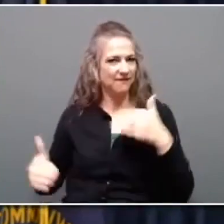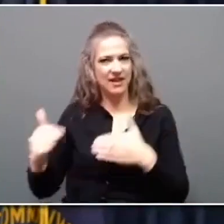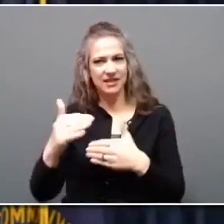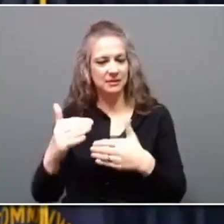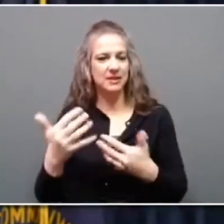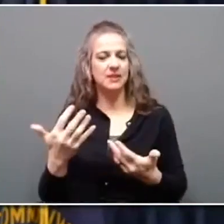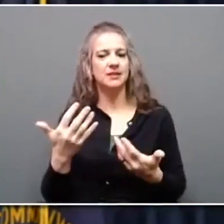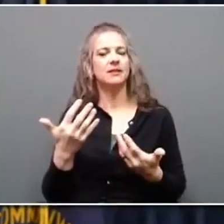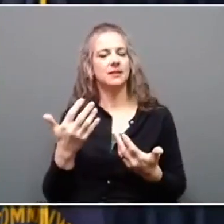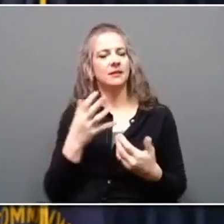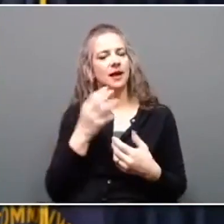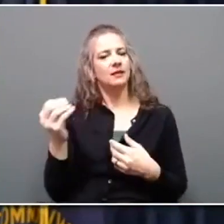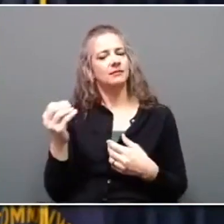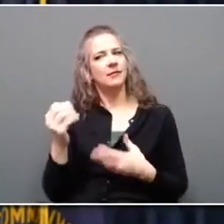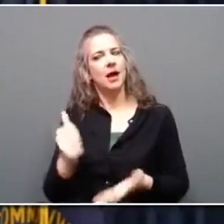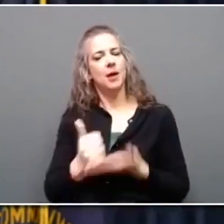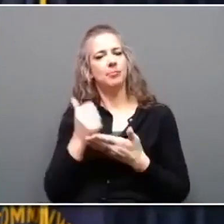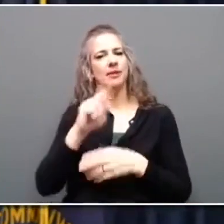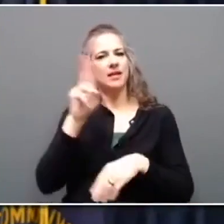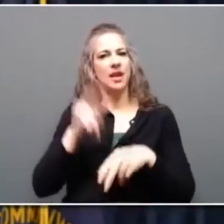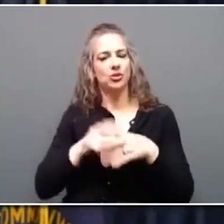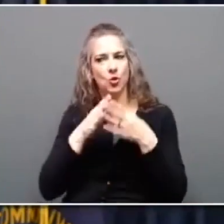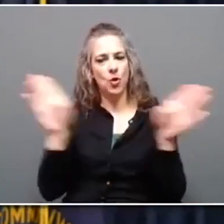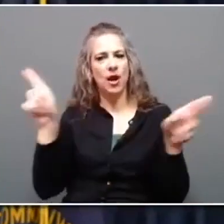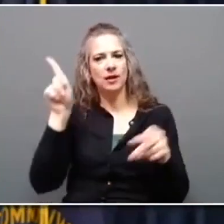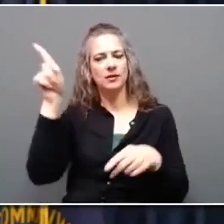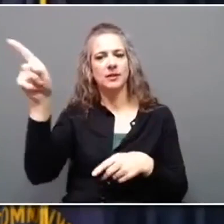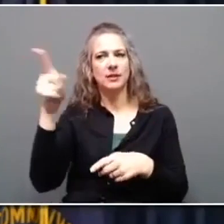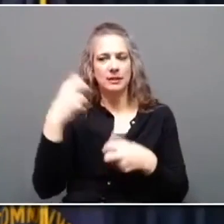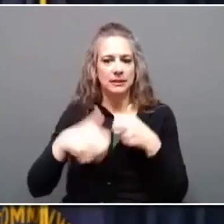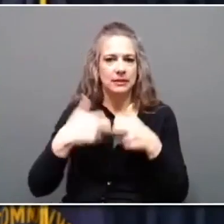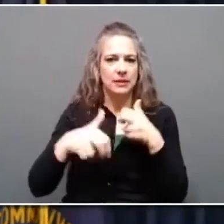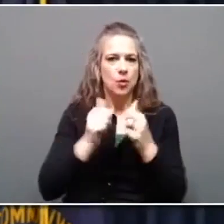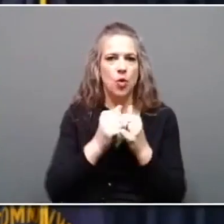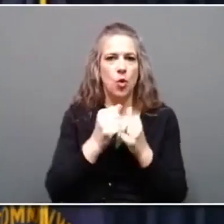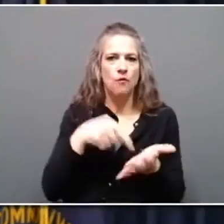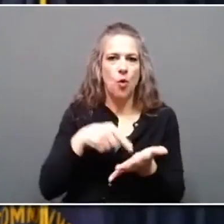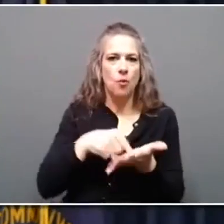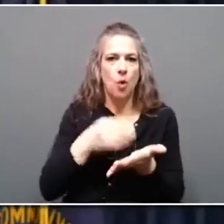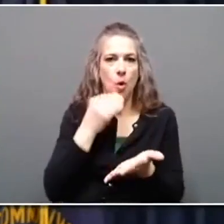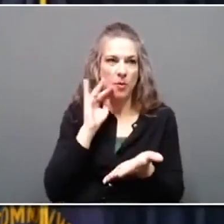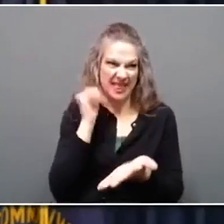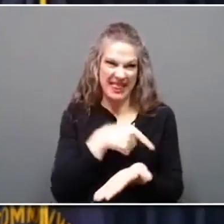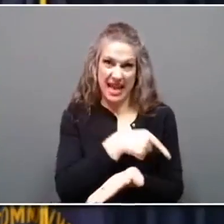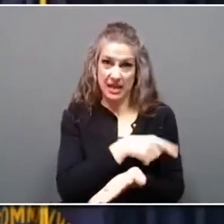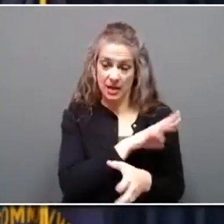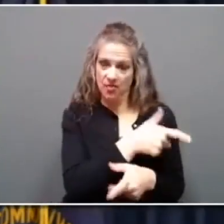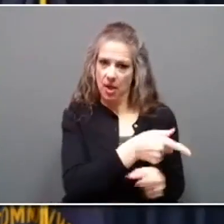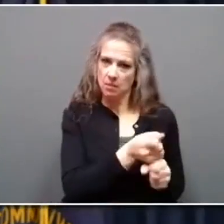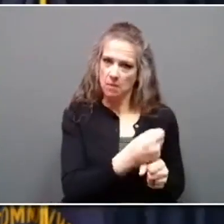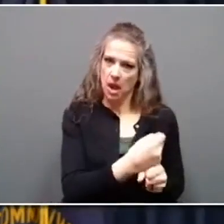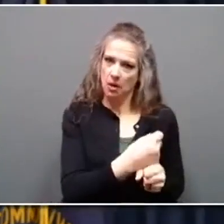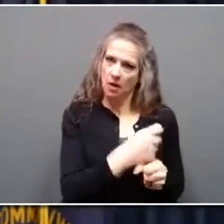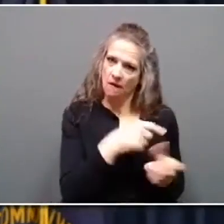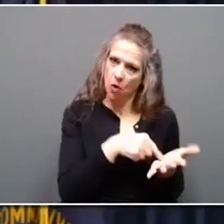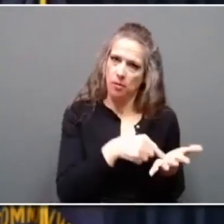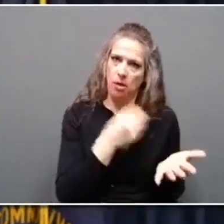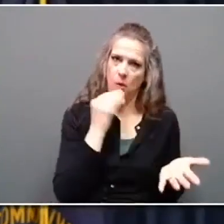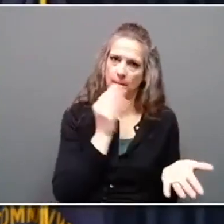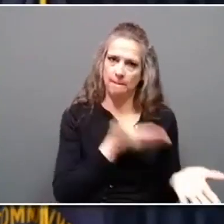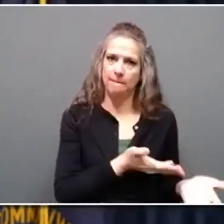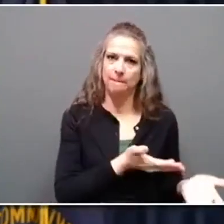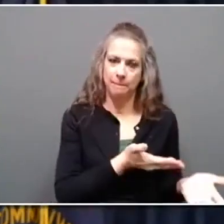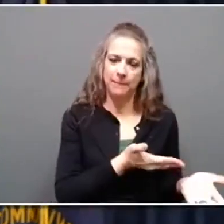address the nationwide crisis in affordable housing, which is the product that this group presents. I look forward to